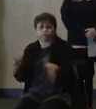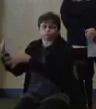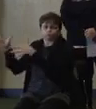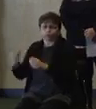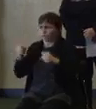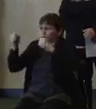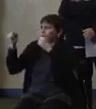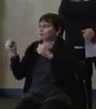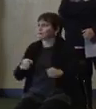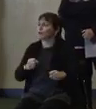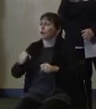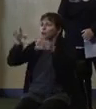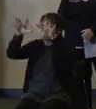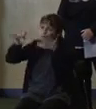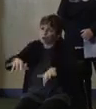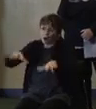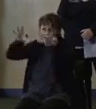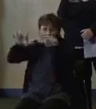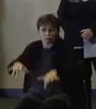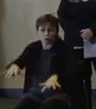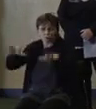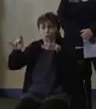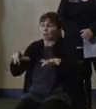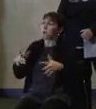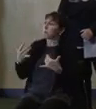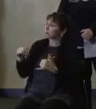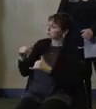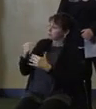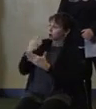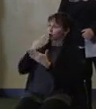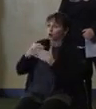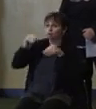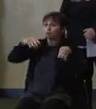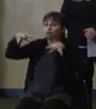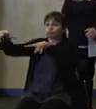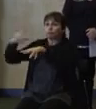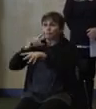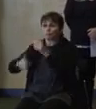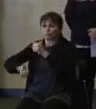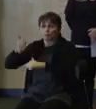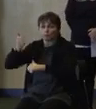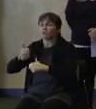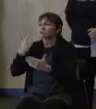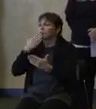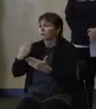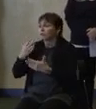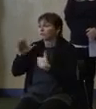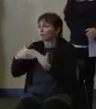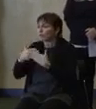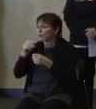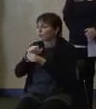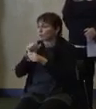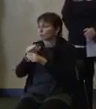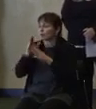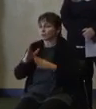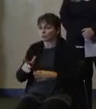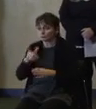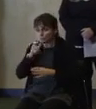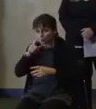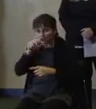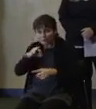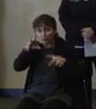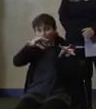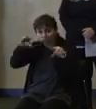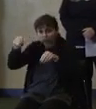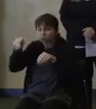and I want to thank the utilities themselves, as well as the women and men who work for them and are trying still to get folks back into power.